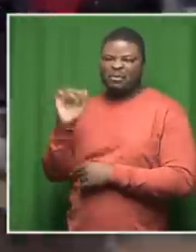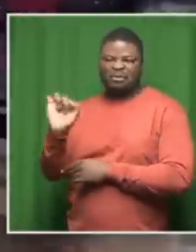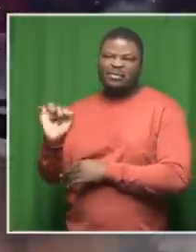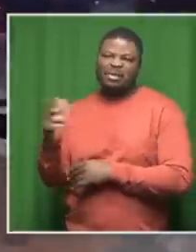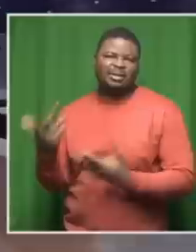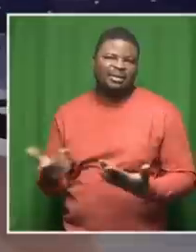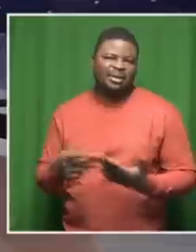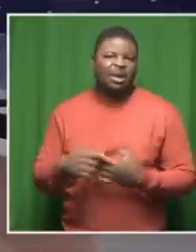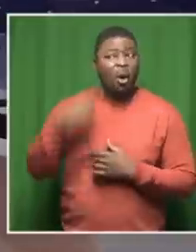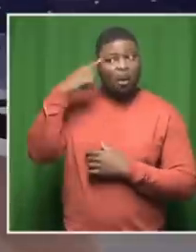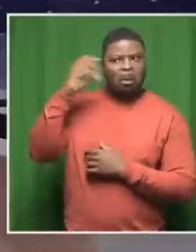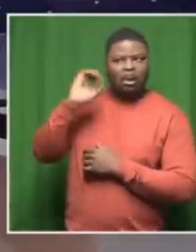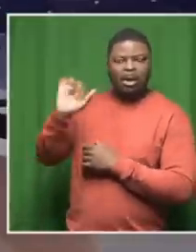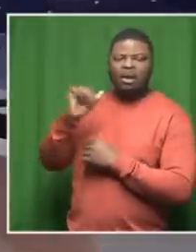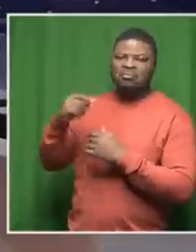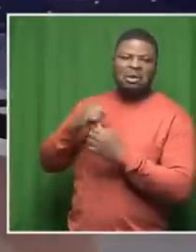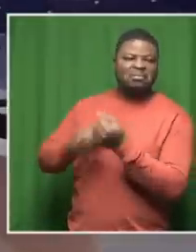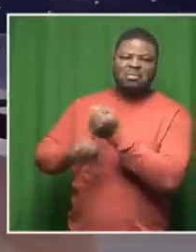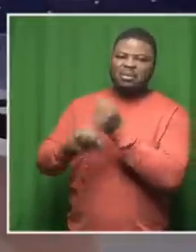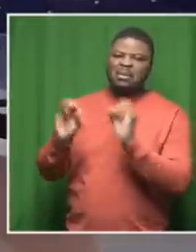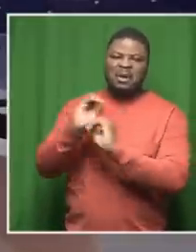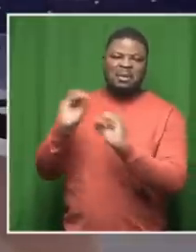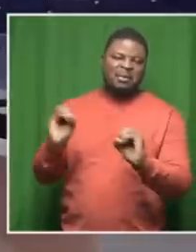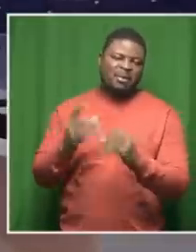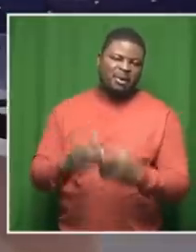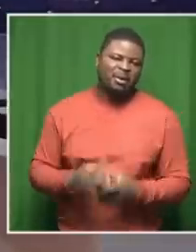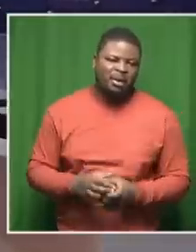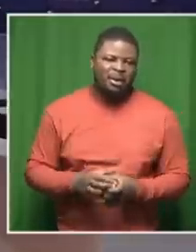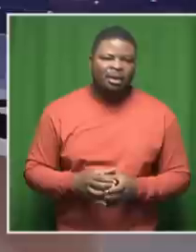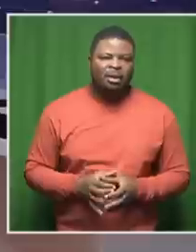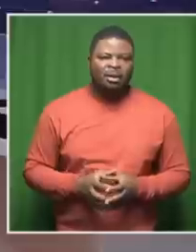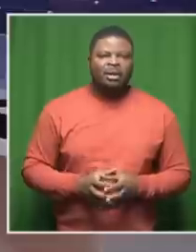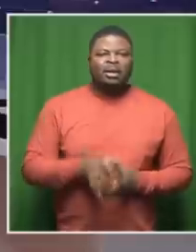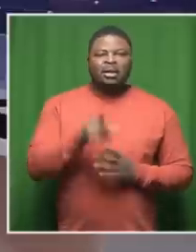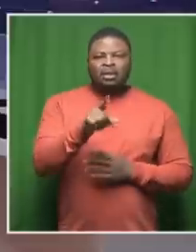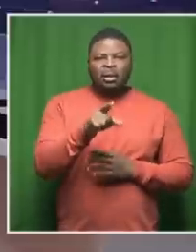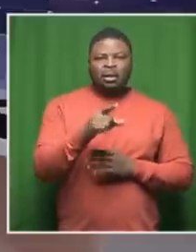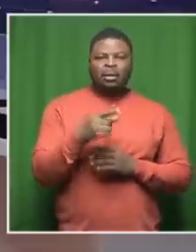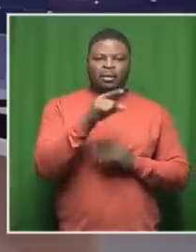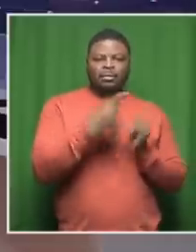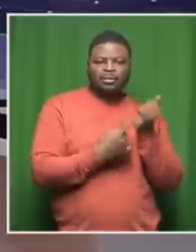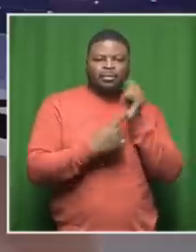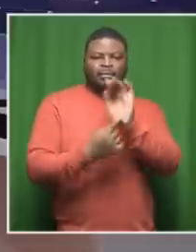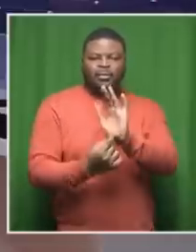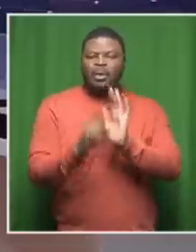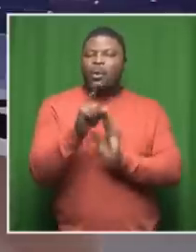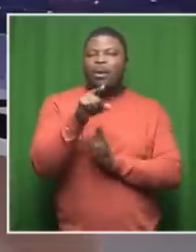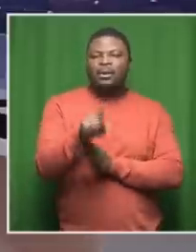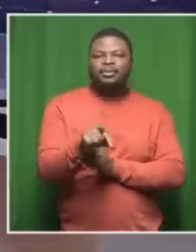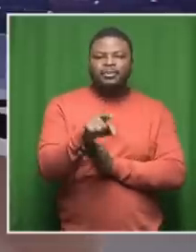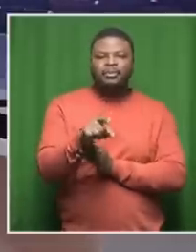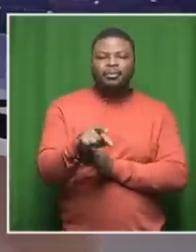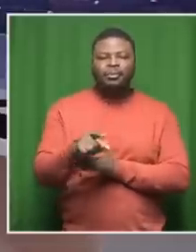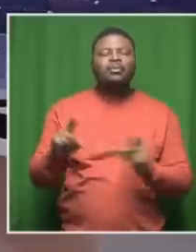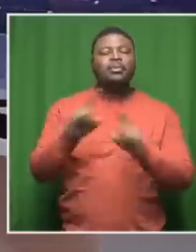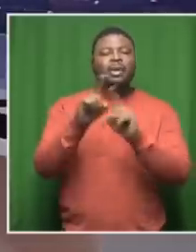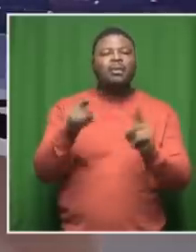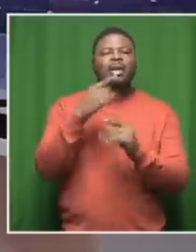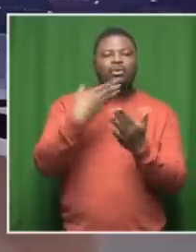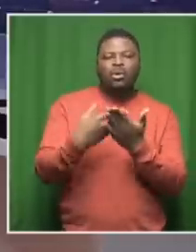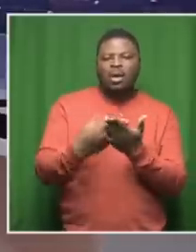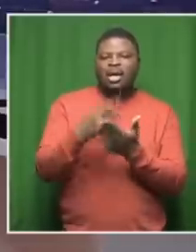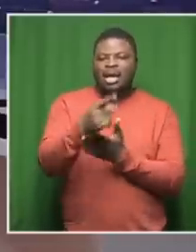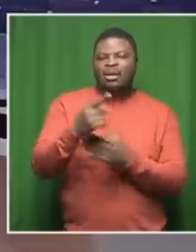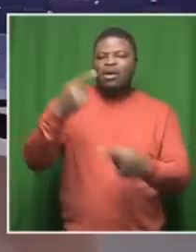the vibrancy of our democracy in a full display here yeah because um yeah you can argue this